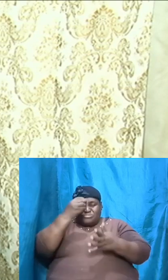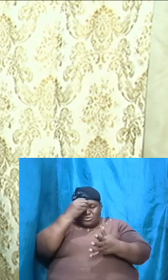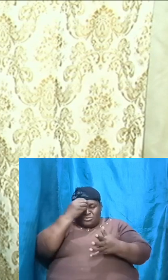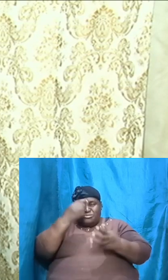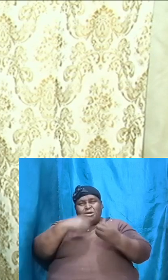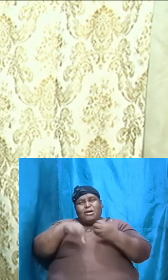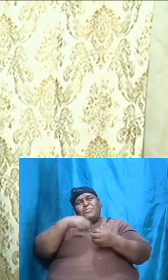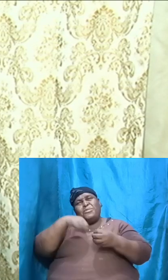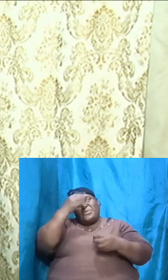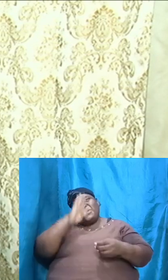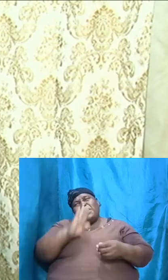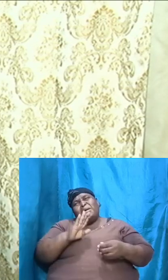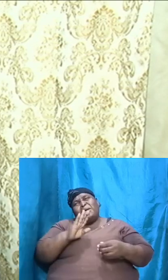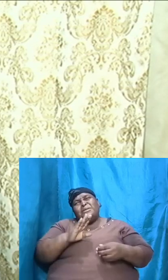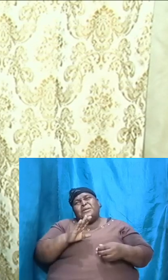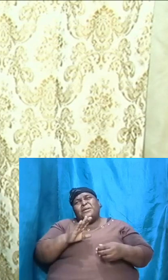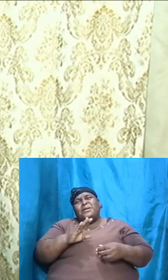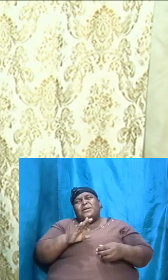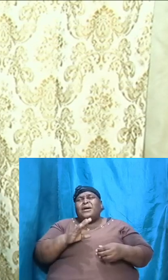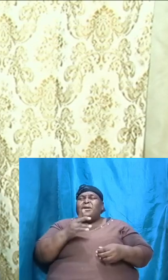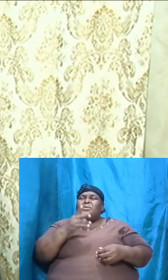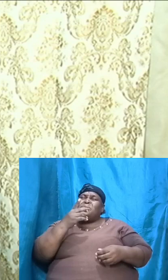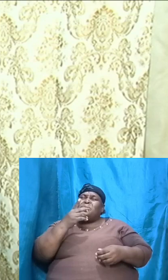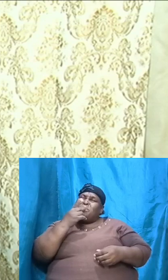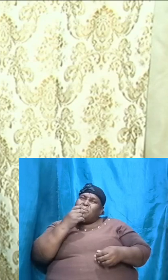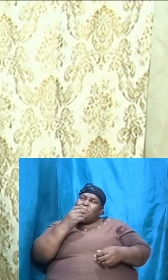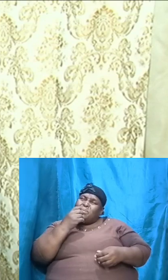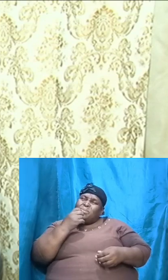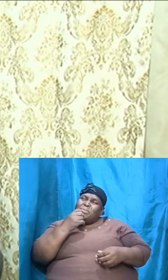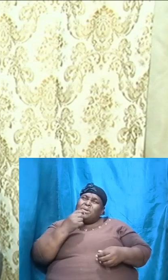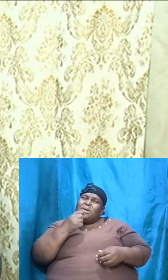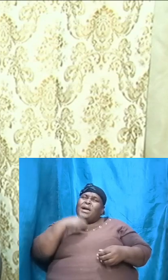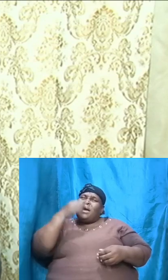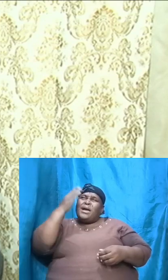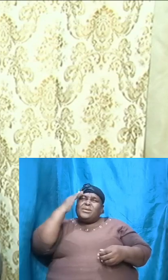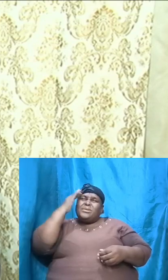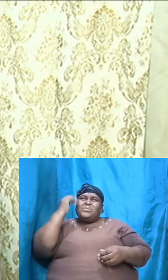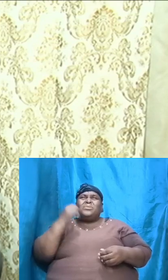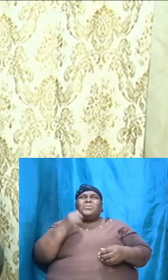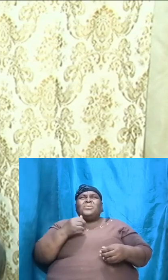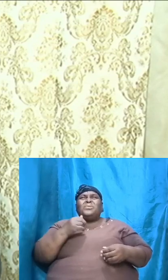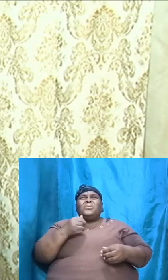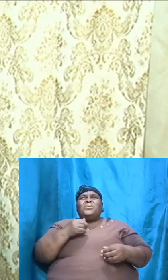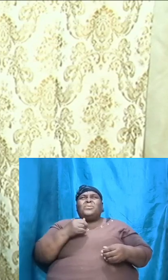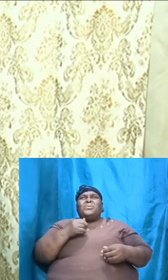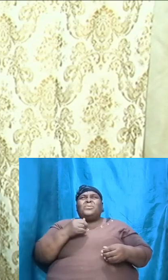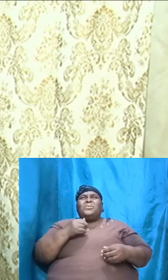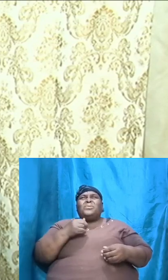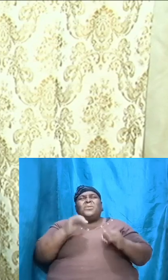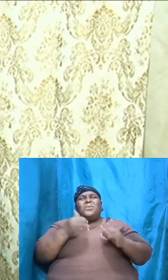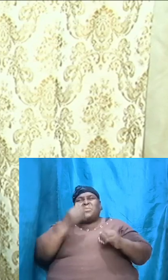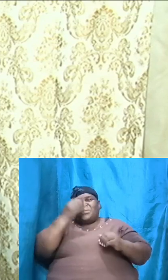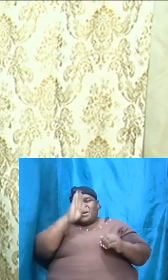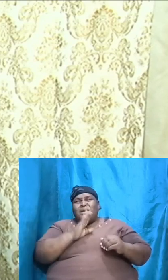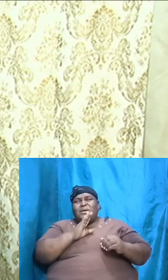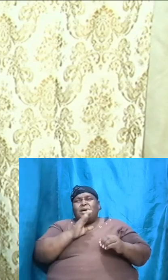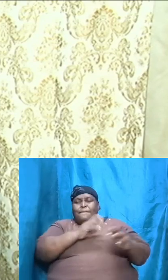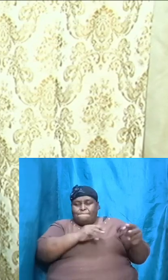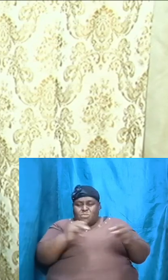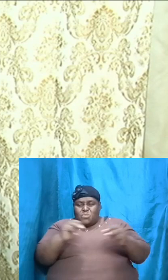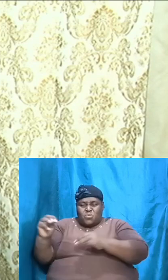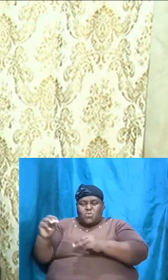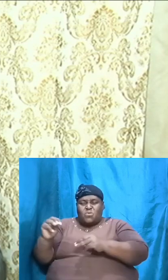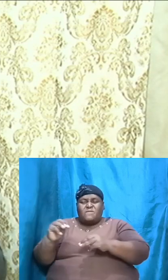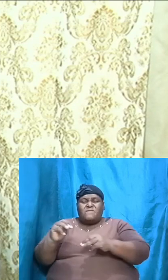and based on who I know him to be I will move at his every word and this we must